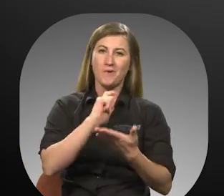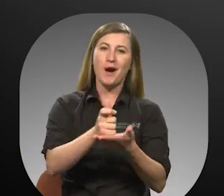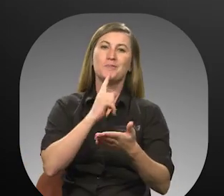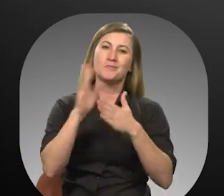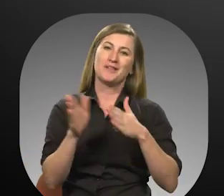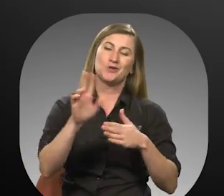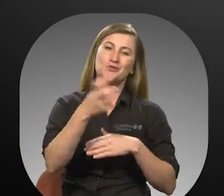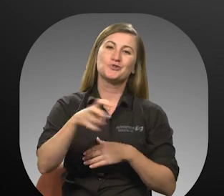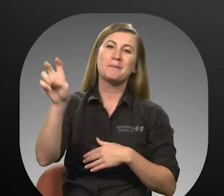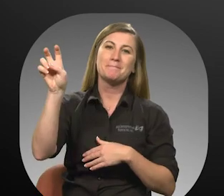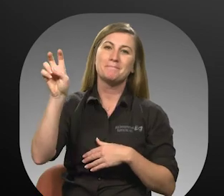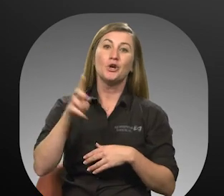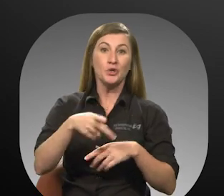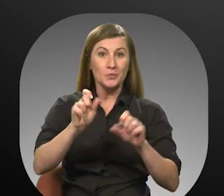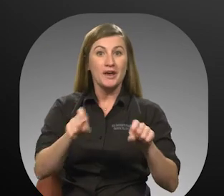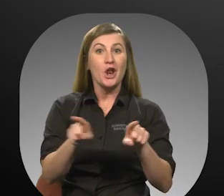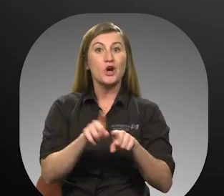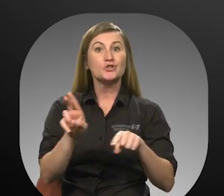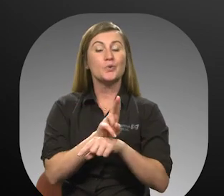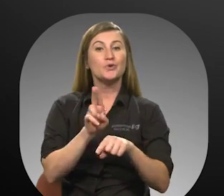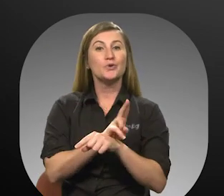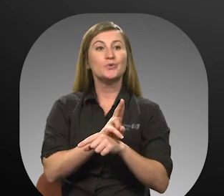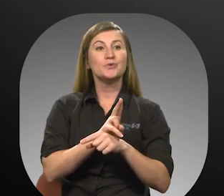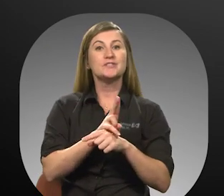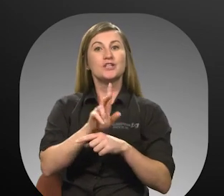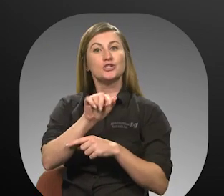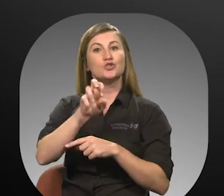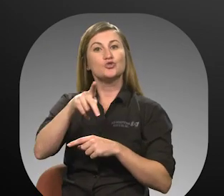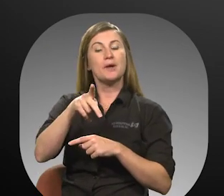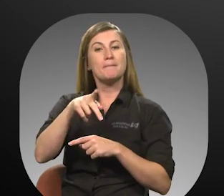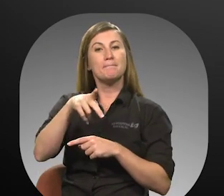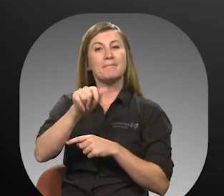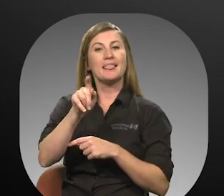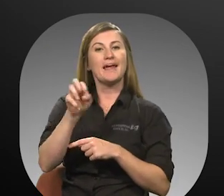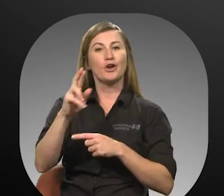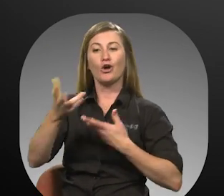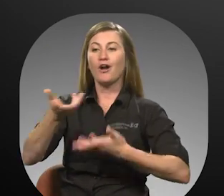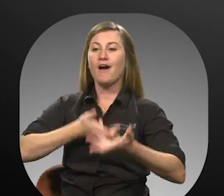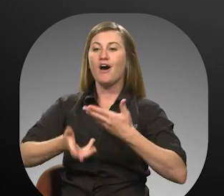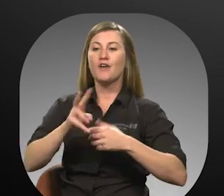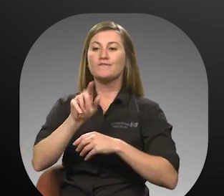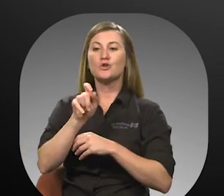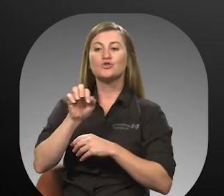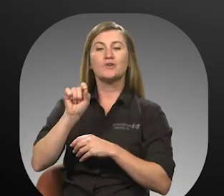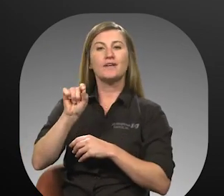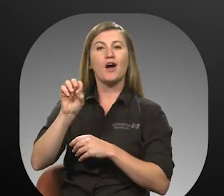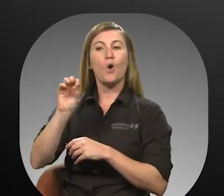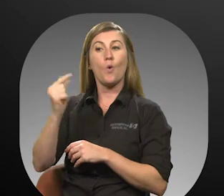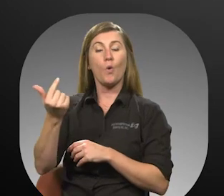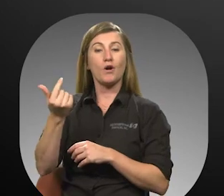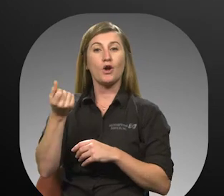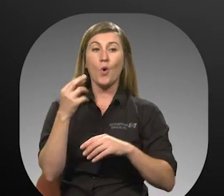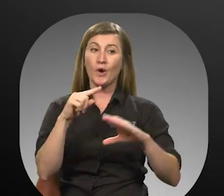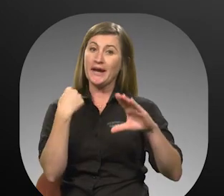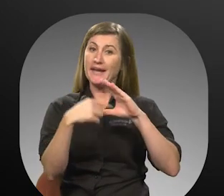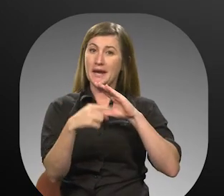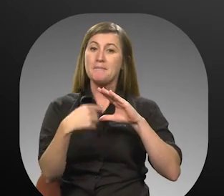help you plan your trip. You may also use the Interactive Trip Planner on VOTRAN.org or email questions to